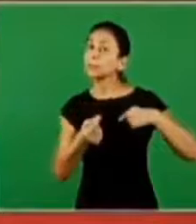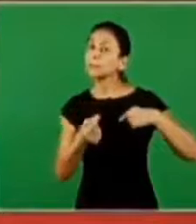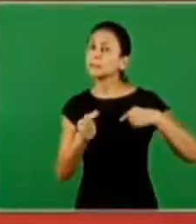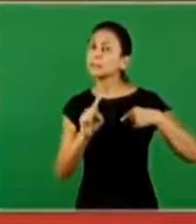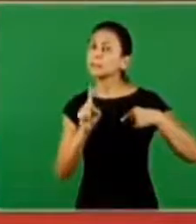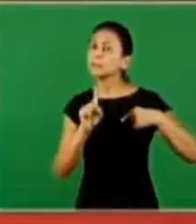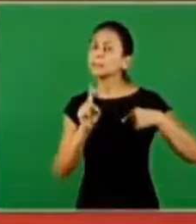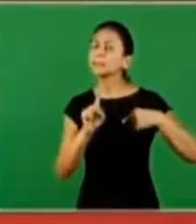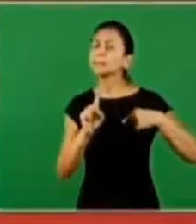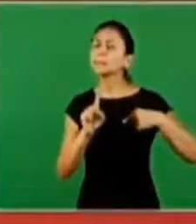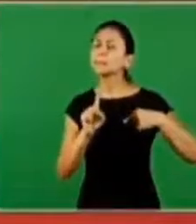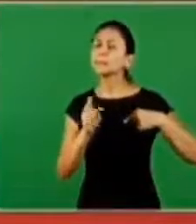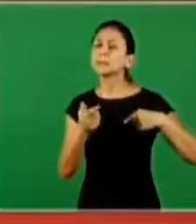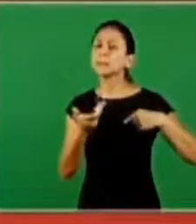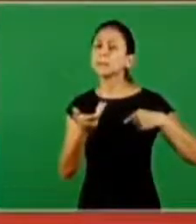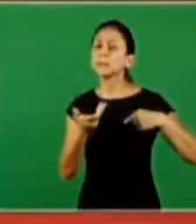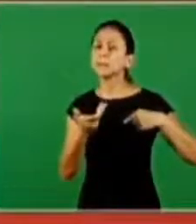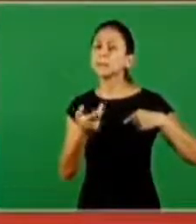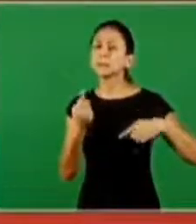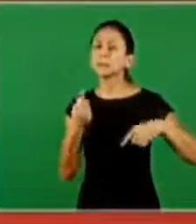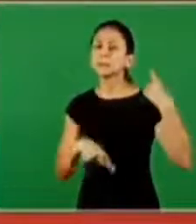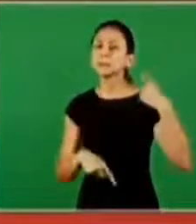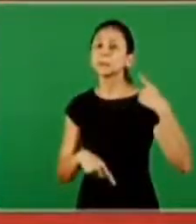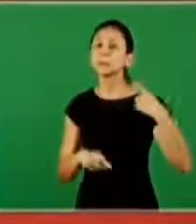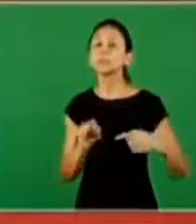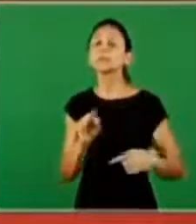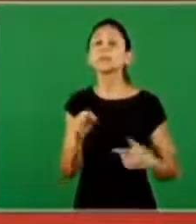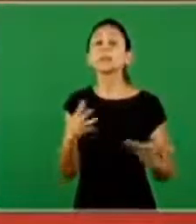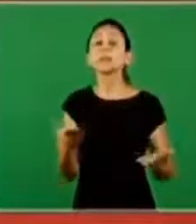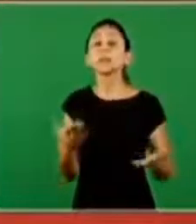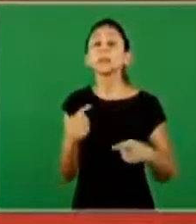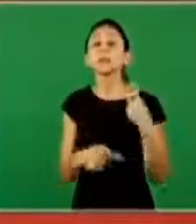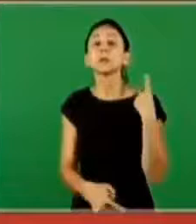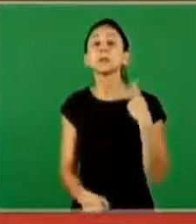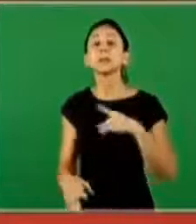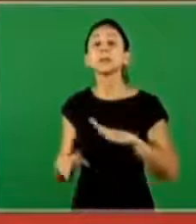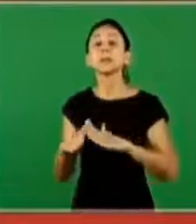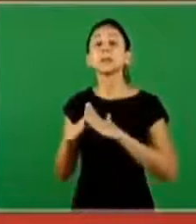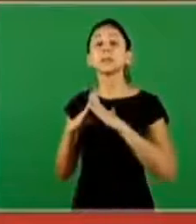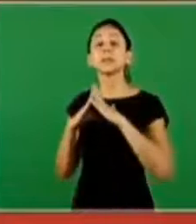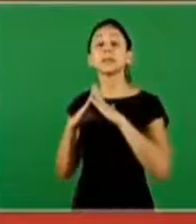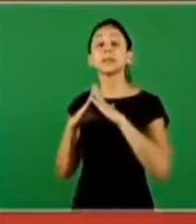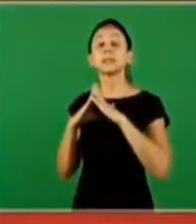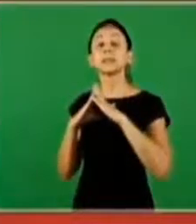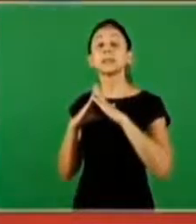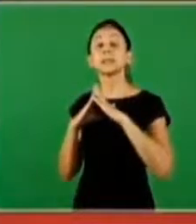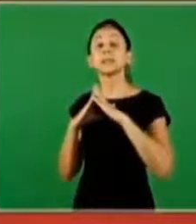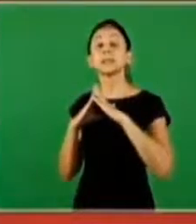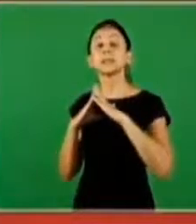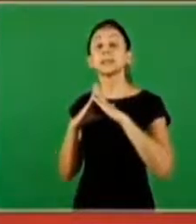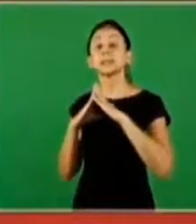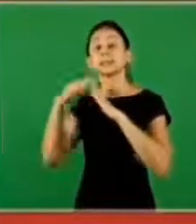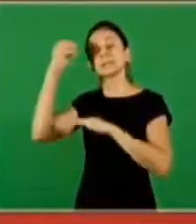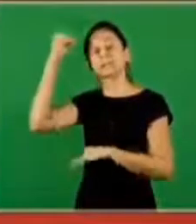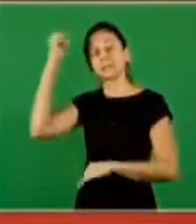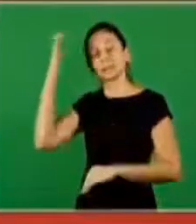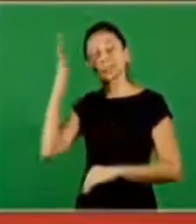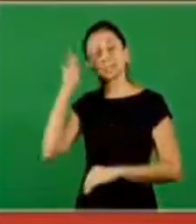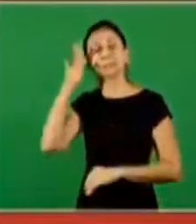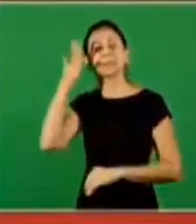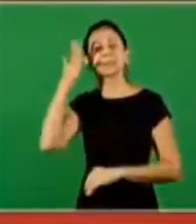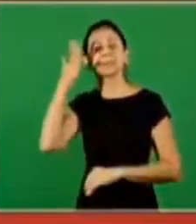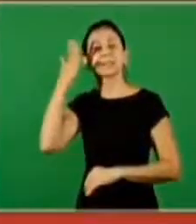Opposition to? Something is missing here. Opposition the reason to make opposition to? To the revelation.